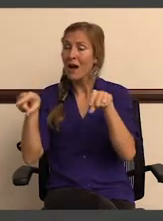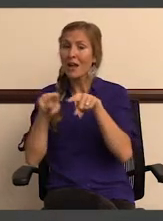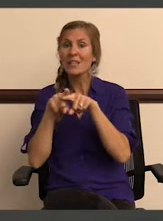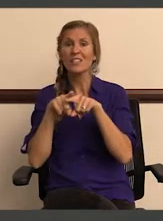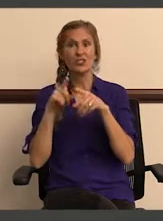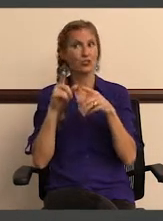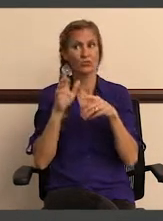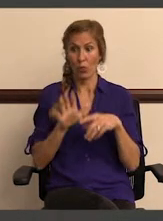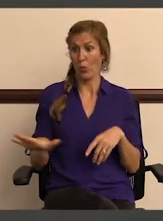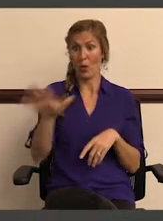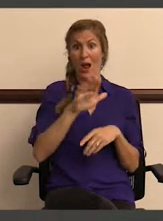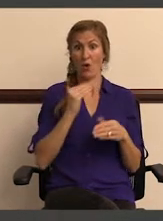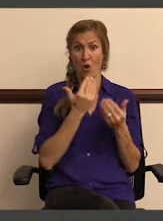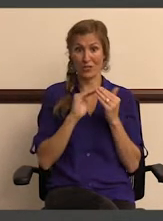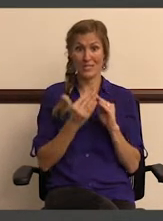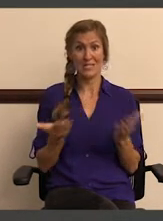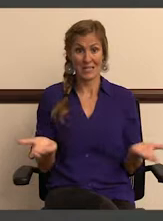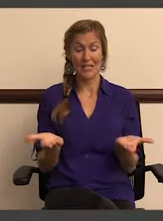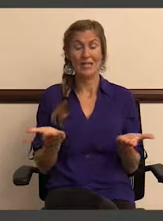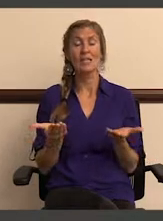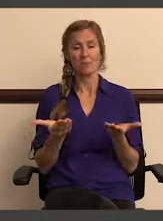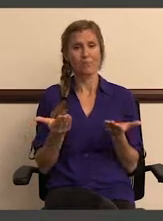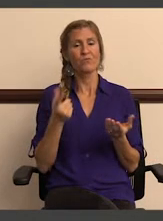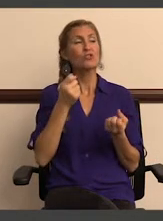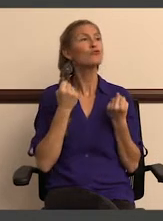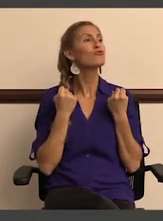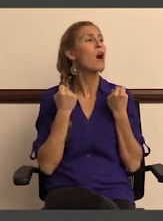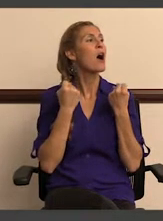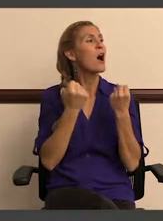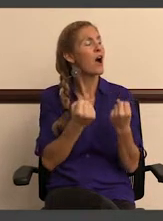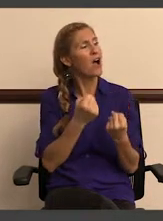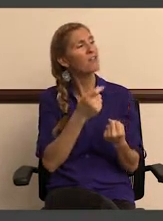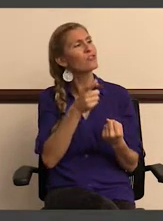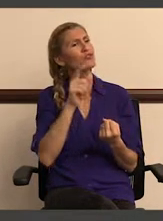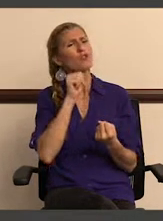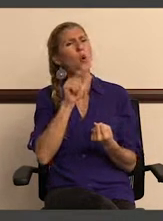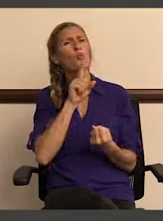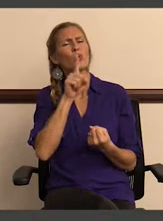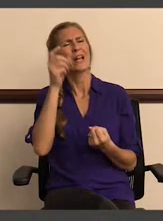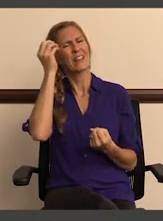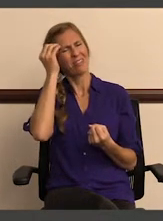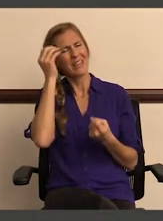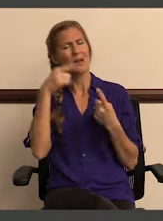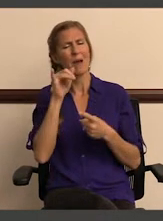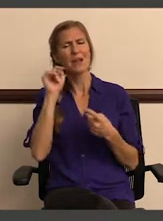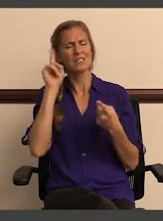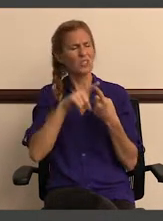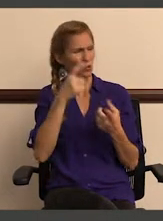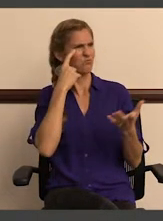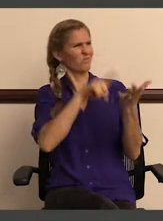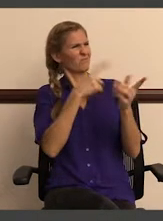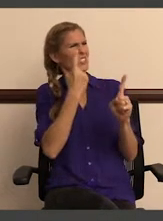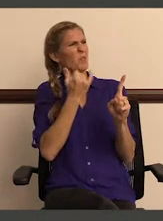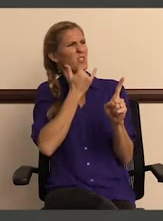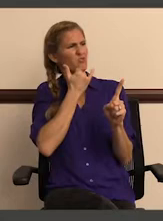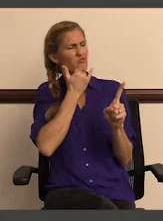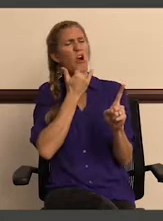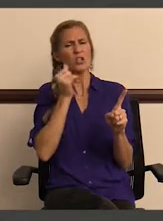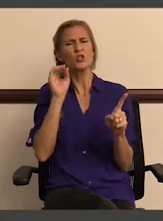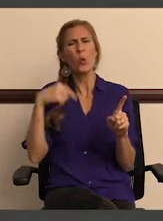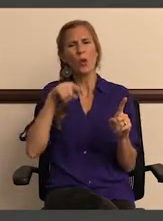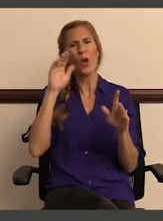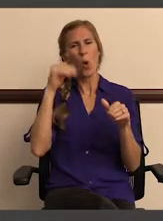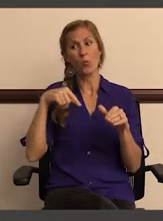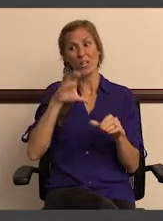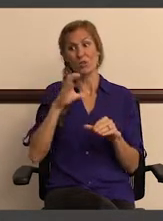and those kind of things throughout the city that, you you drive past and you don't really think about until you notice something is wrong. So